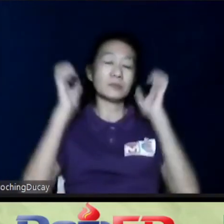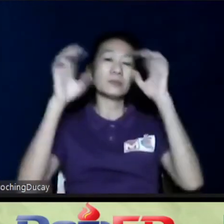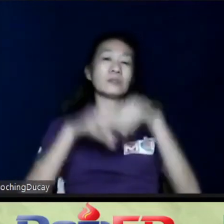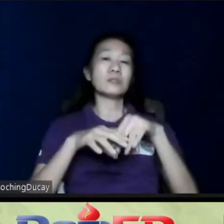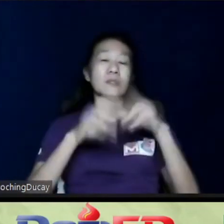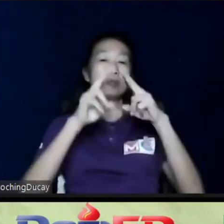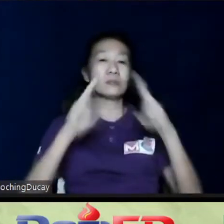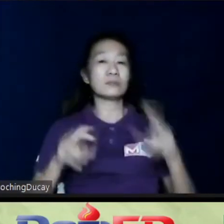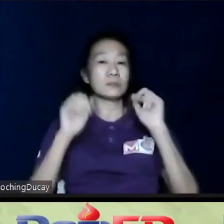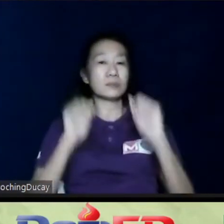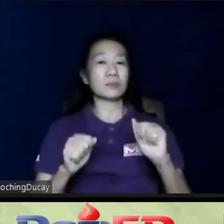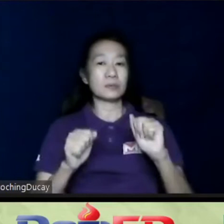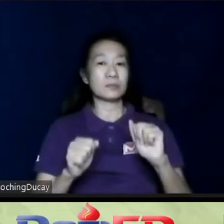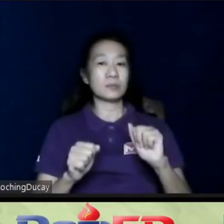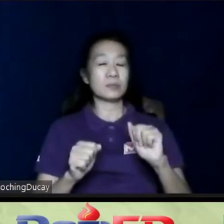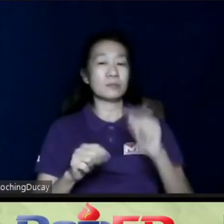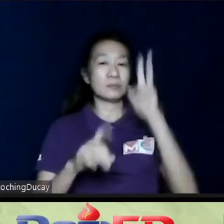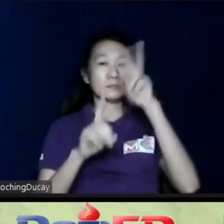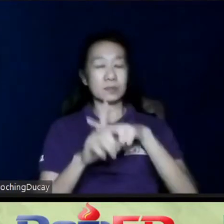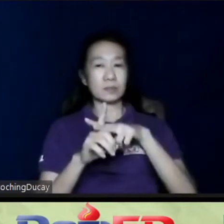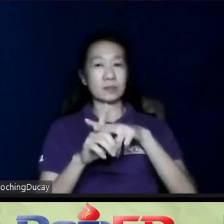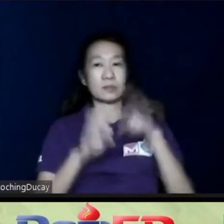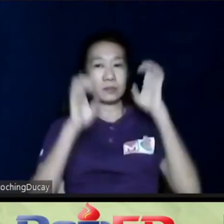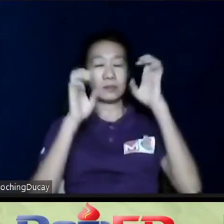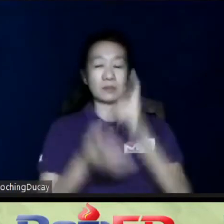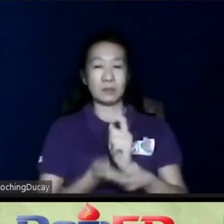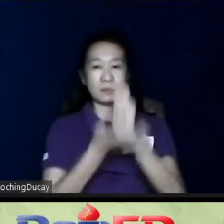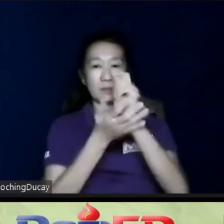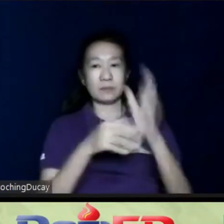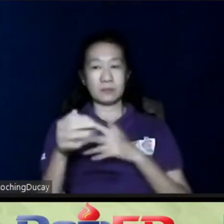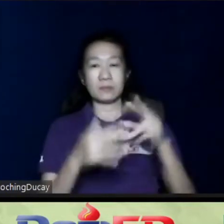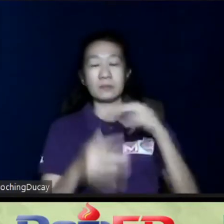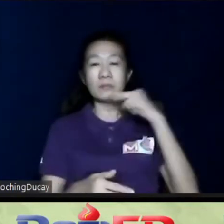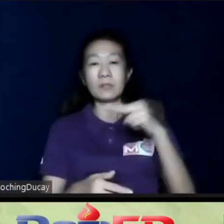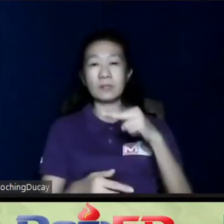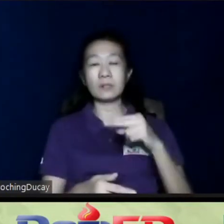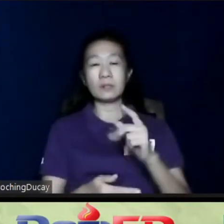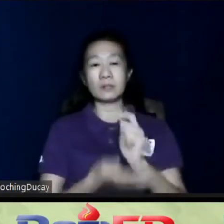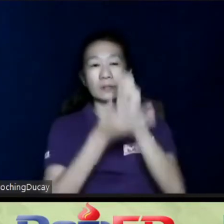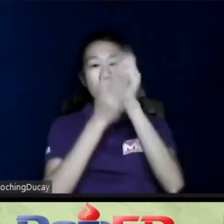So, pwede silang mag-implement nung therapy kahit hindi sila therapist. So,